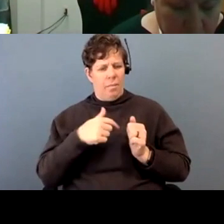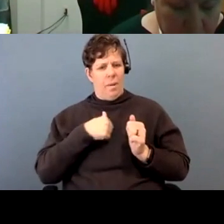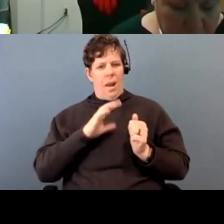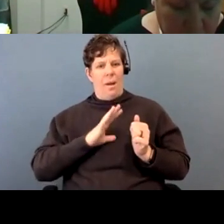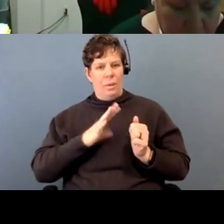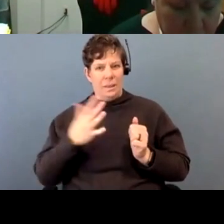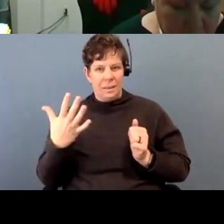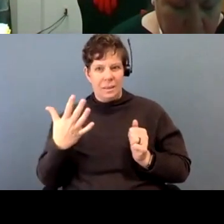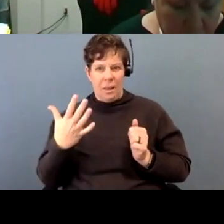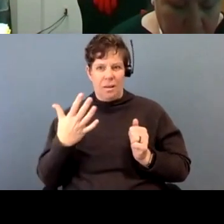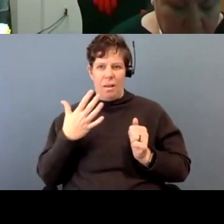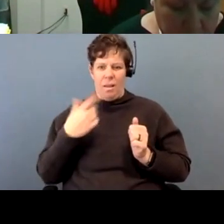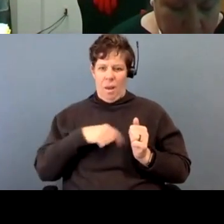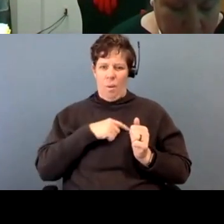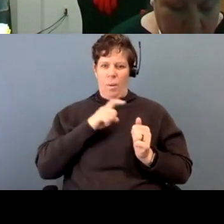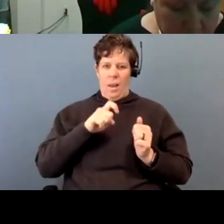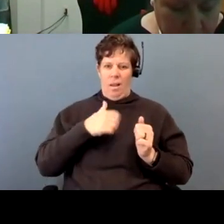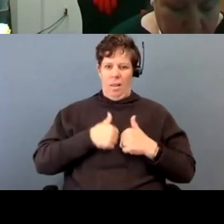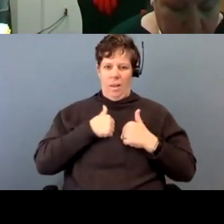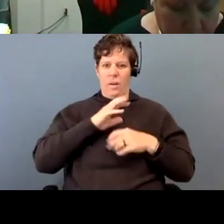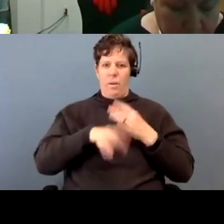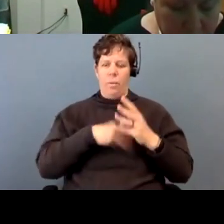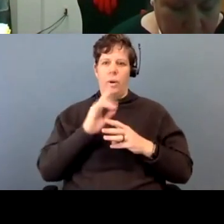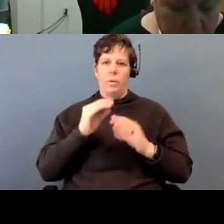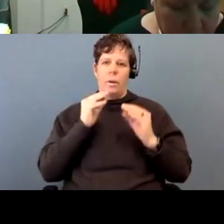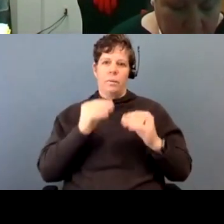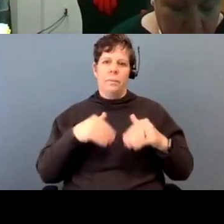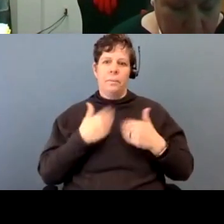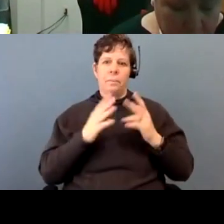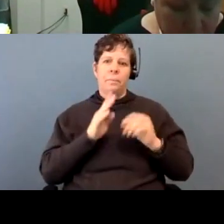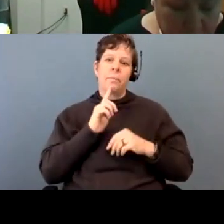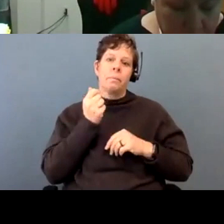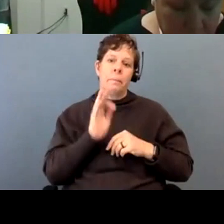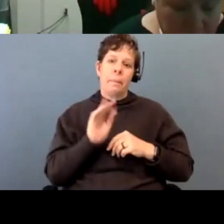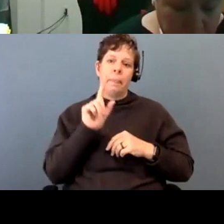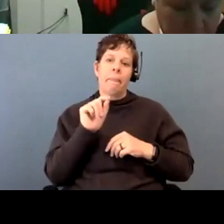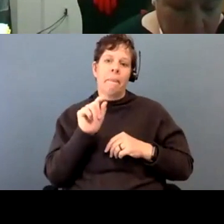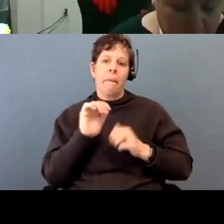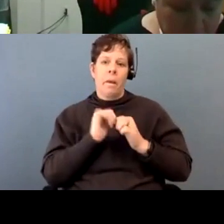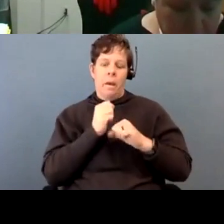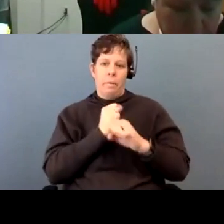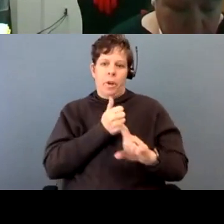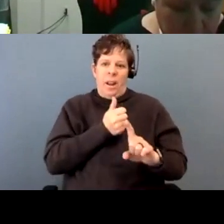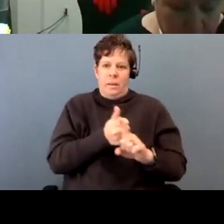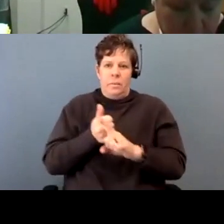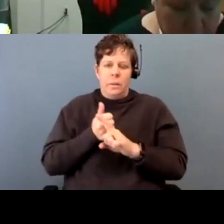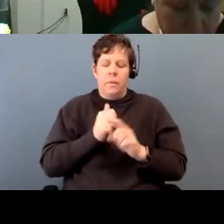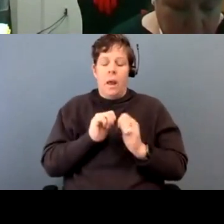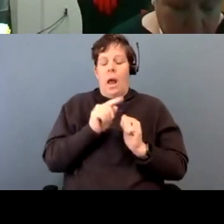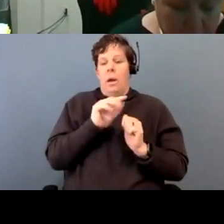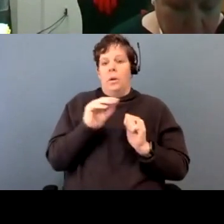society where I have to have a safety plan, where I have to teach young people who are 19 and 20 years old, how to protect themselves, how to be